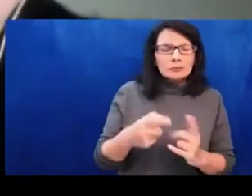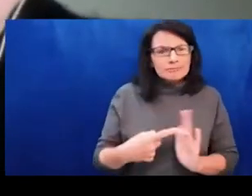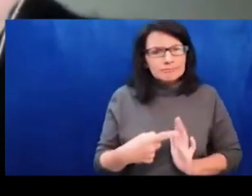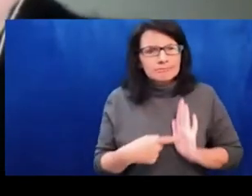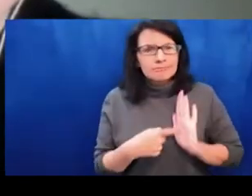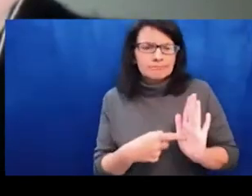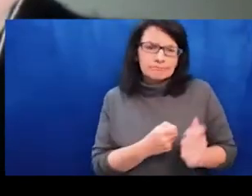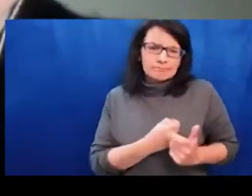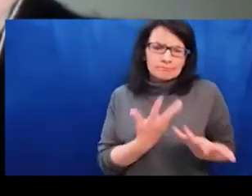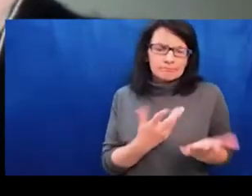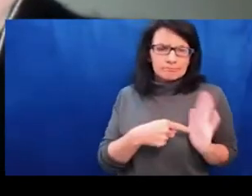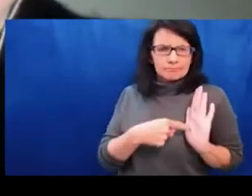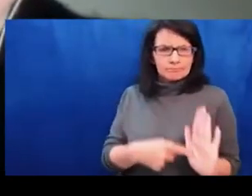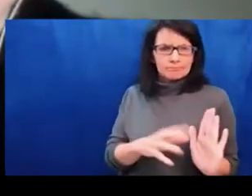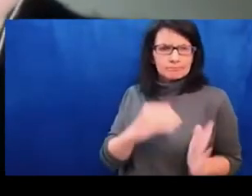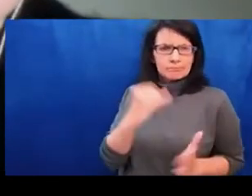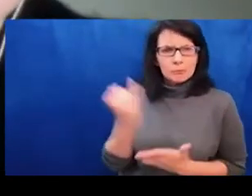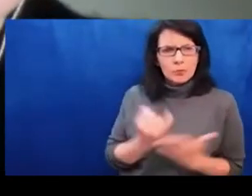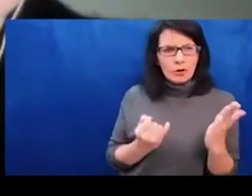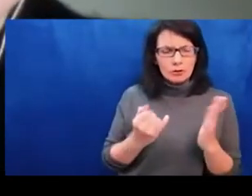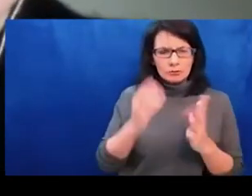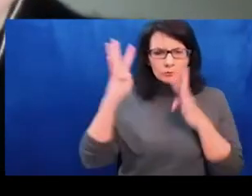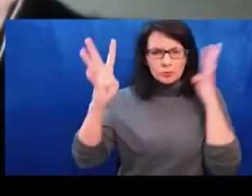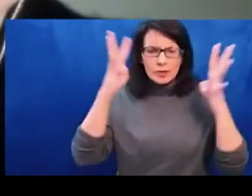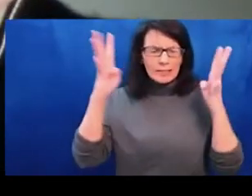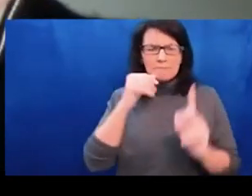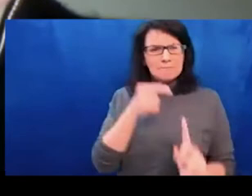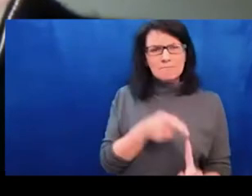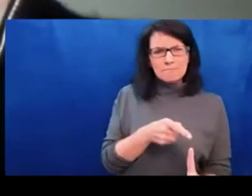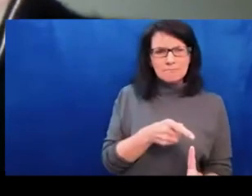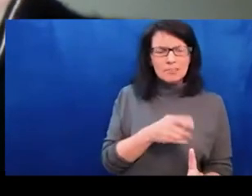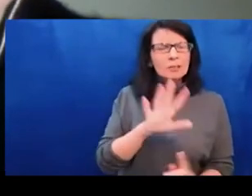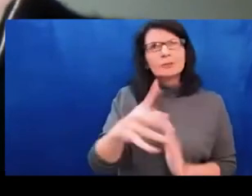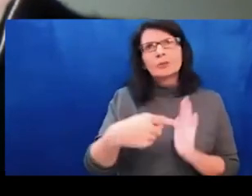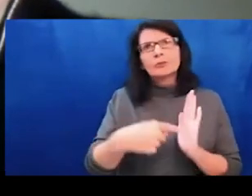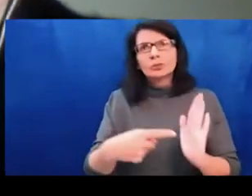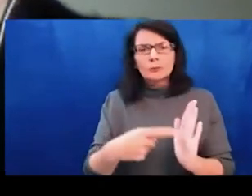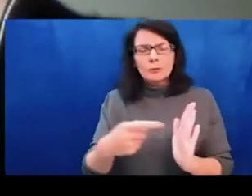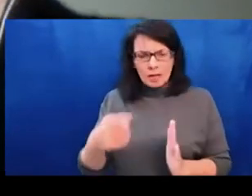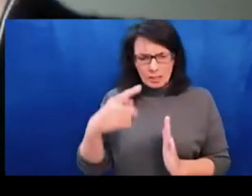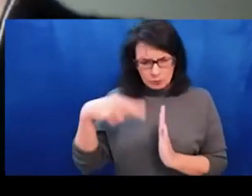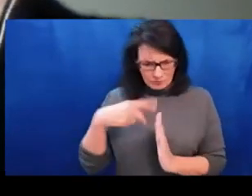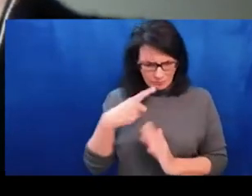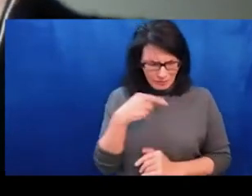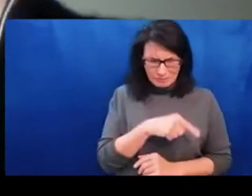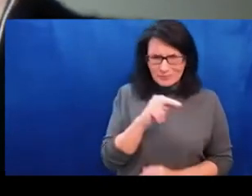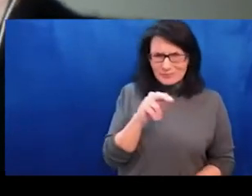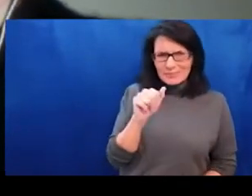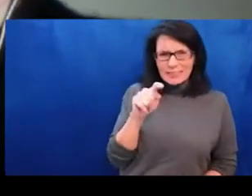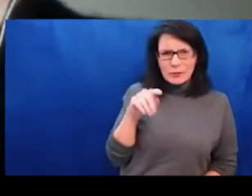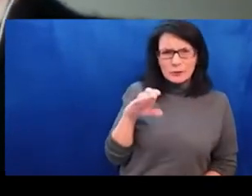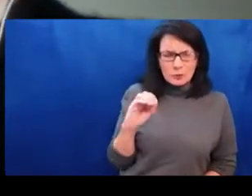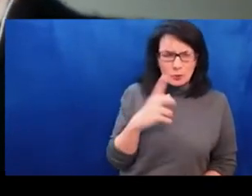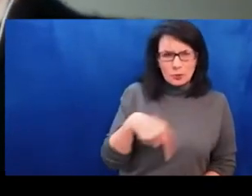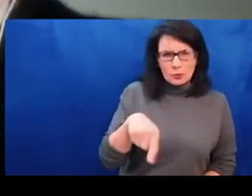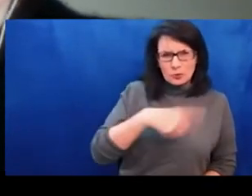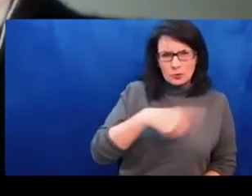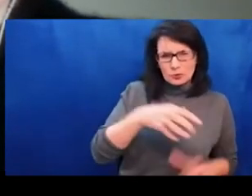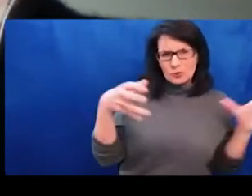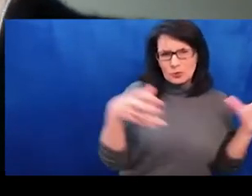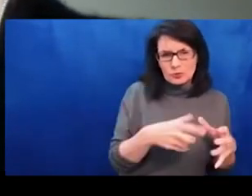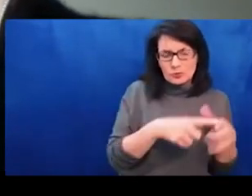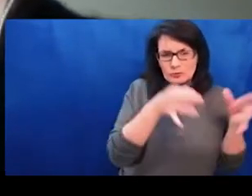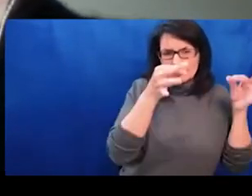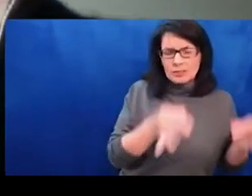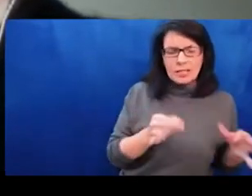what artists are used to doing and well-practiced in is thinking creatively